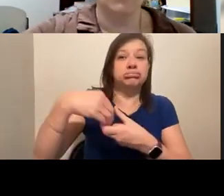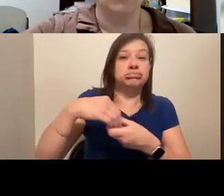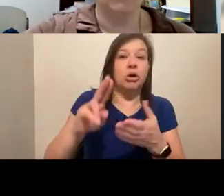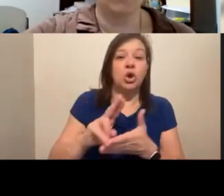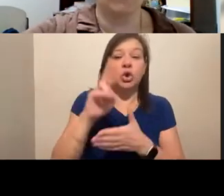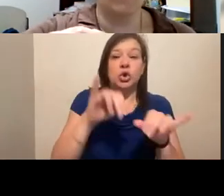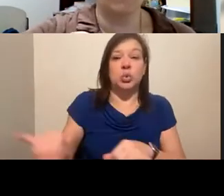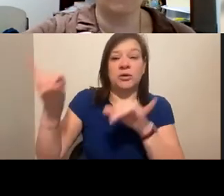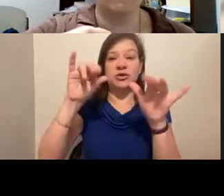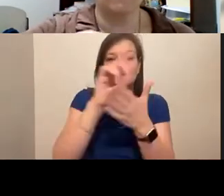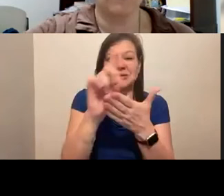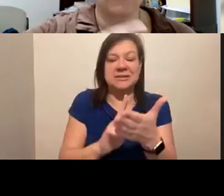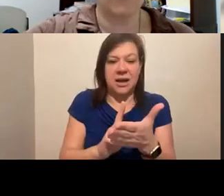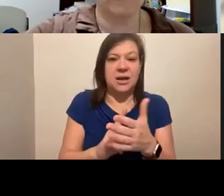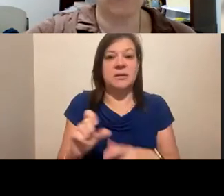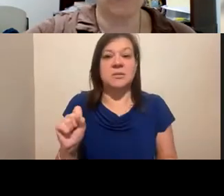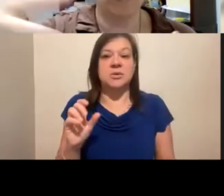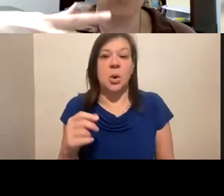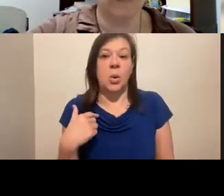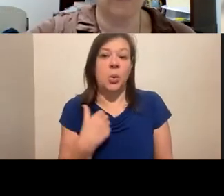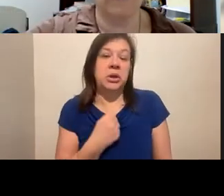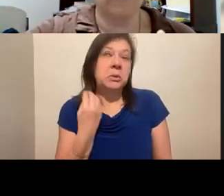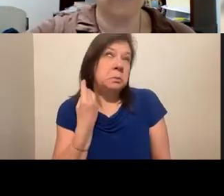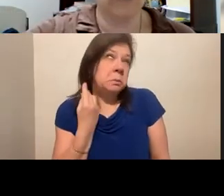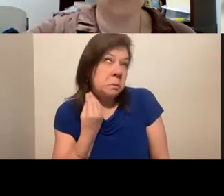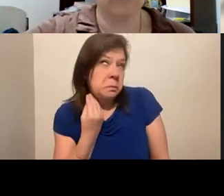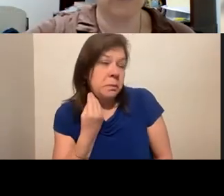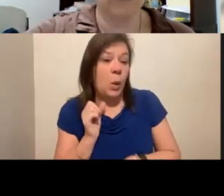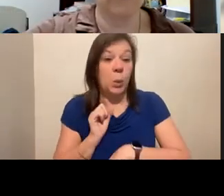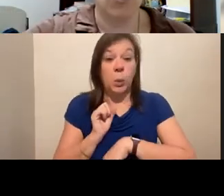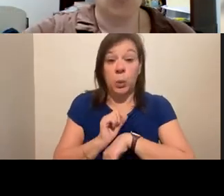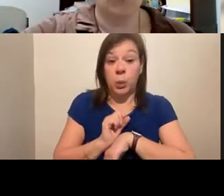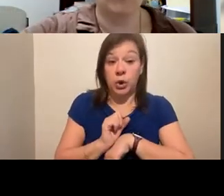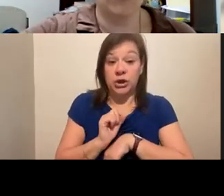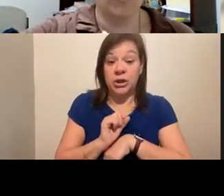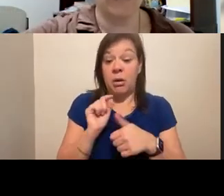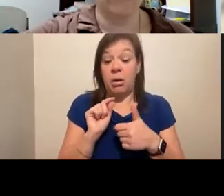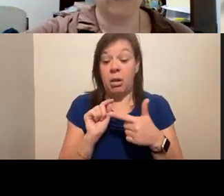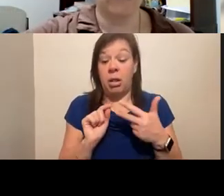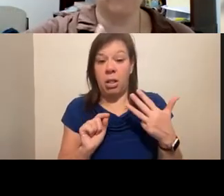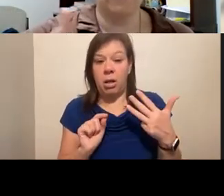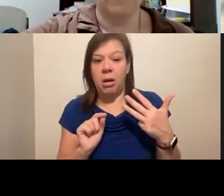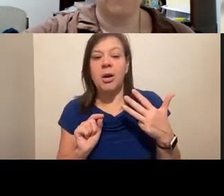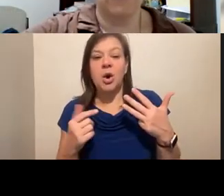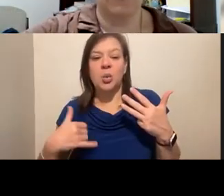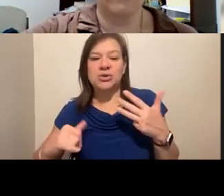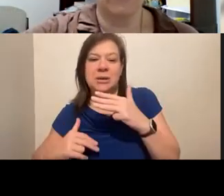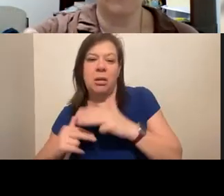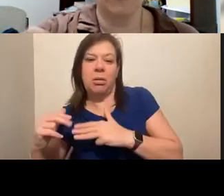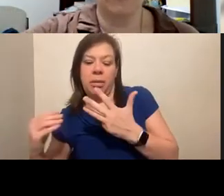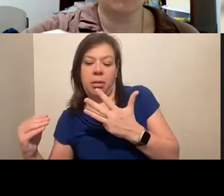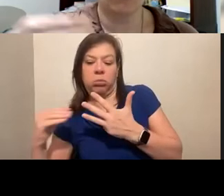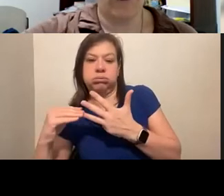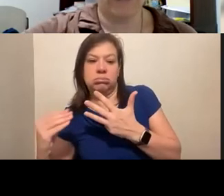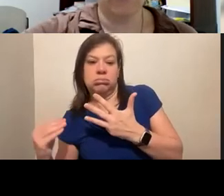well. So that when we're thinking about and working on these other things, we're also building in, like you were